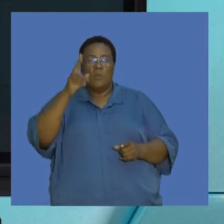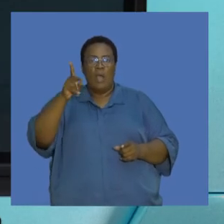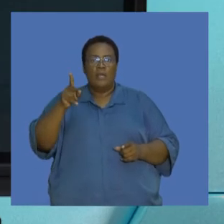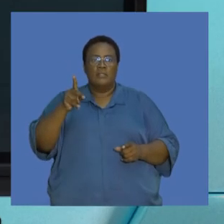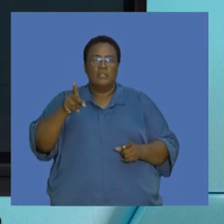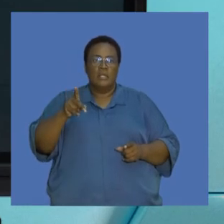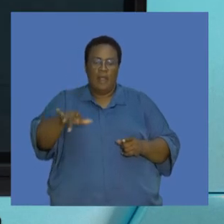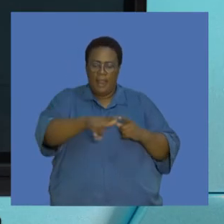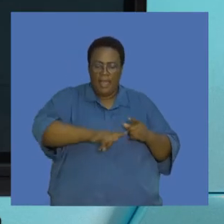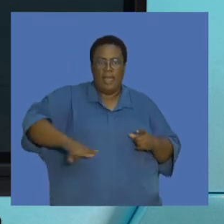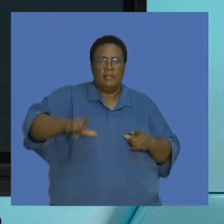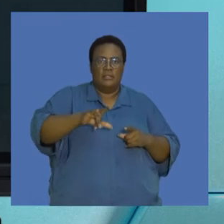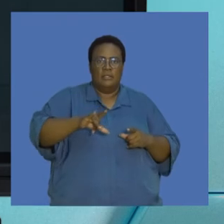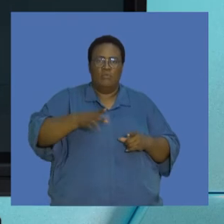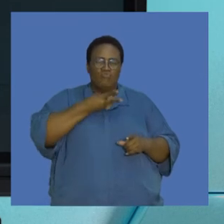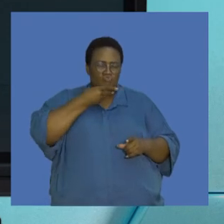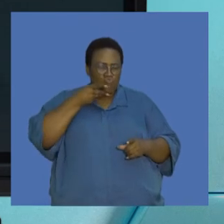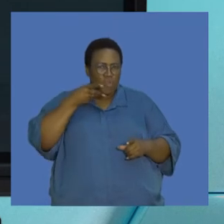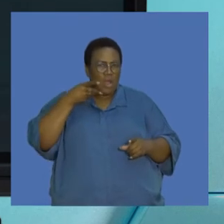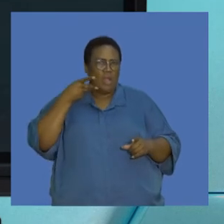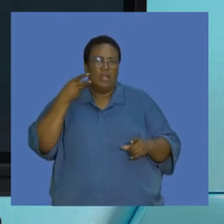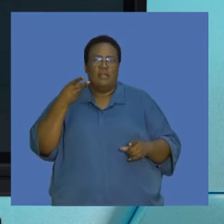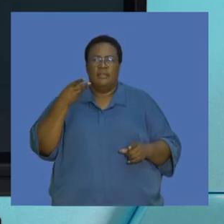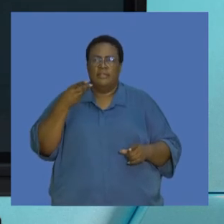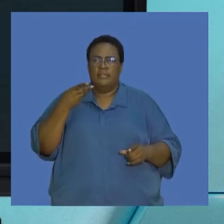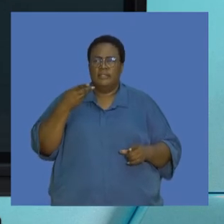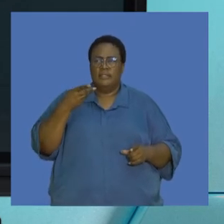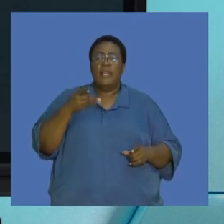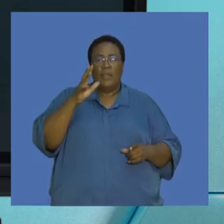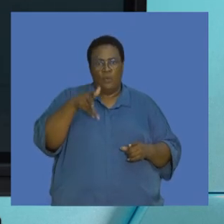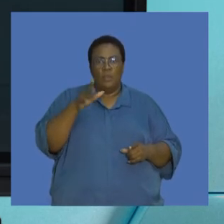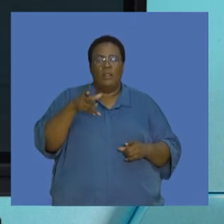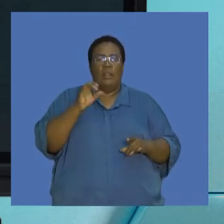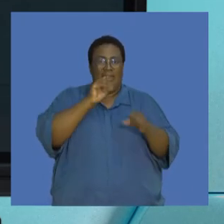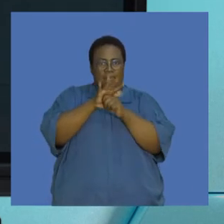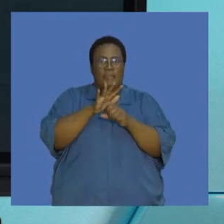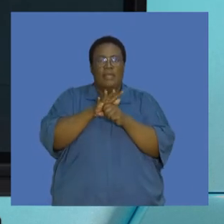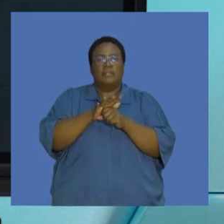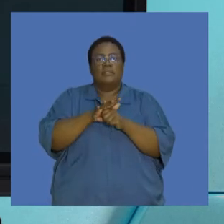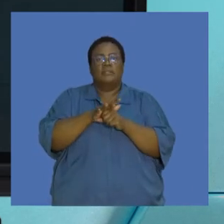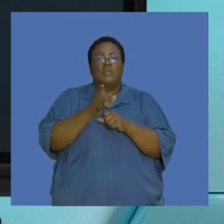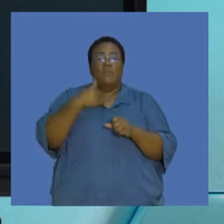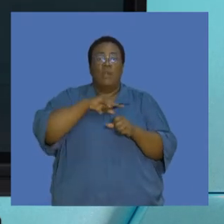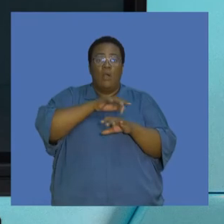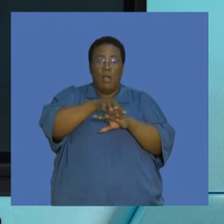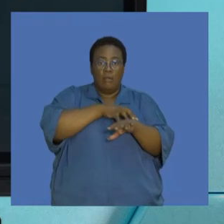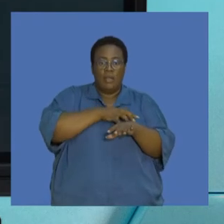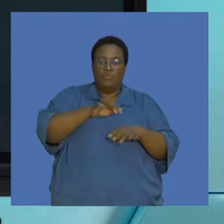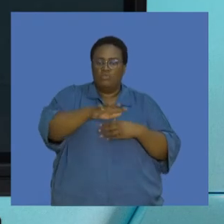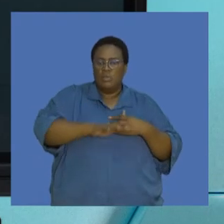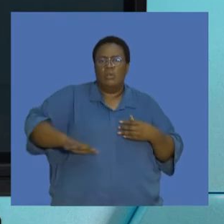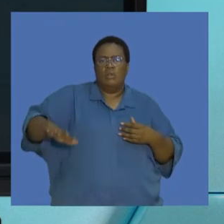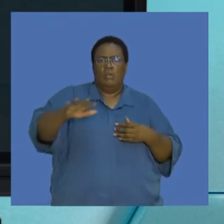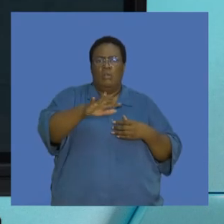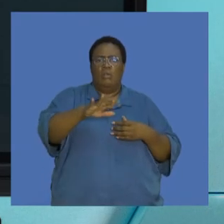again a spin-off from increasing global temperatures. And so desertification is going to have a significant impact on our